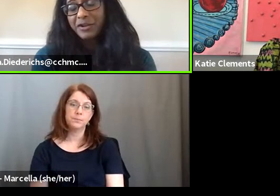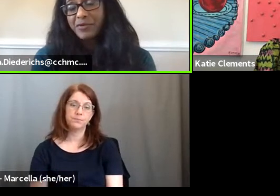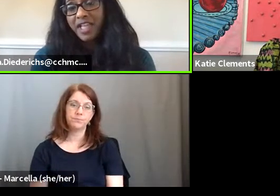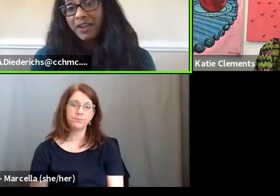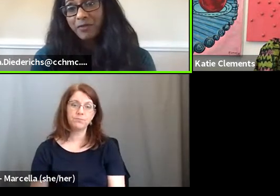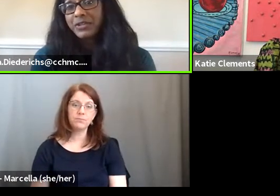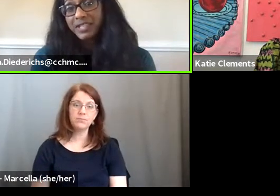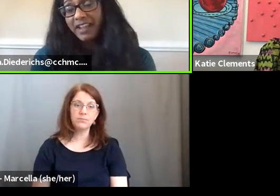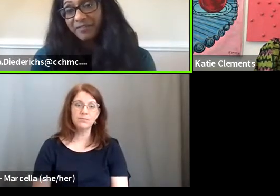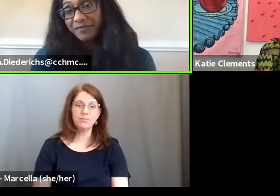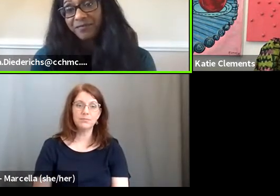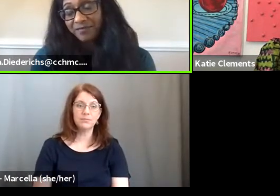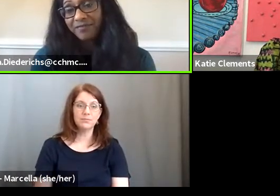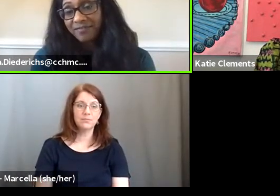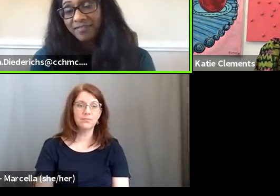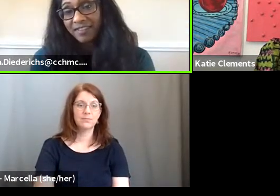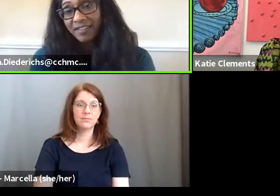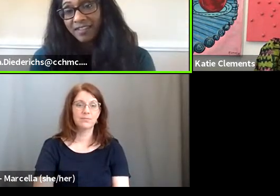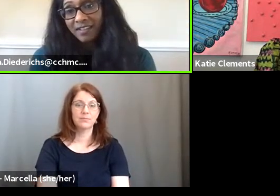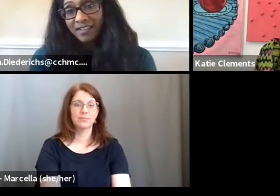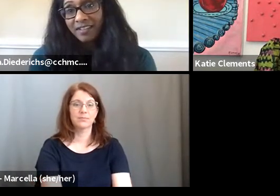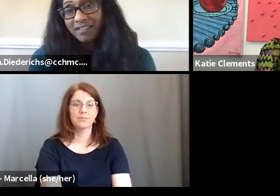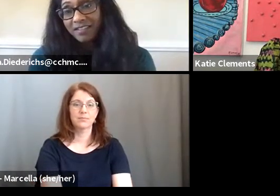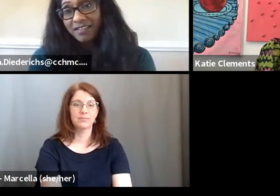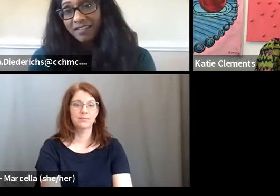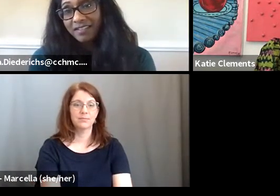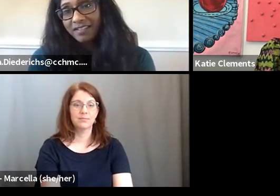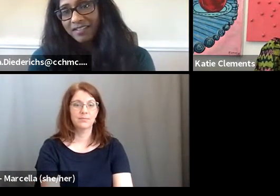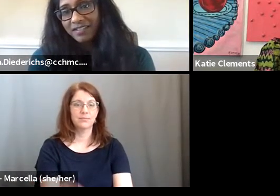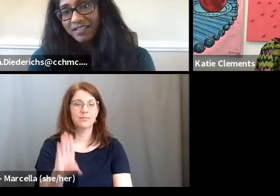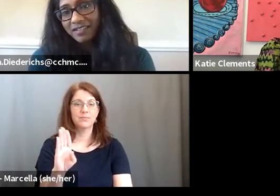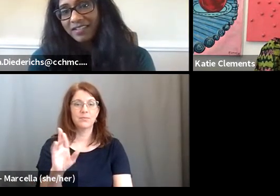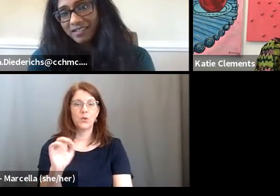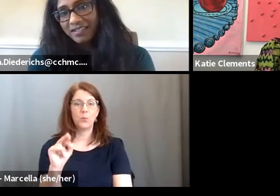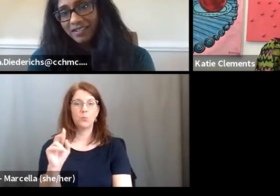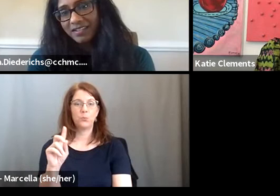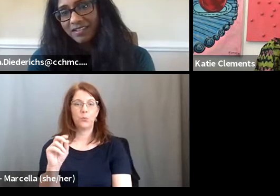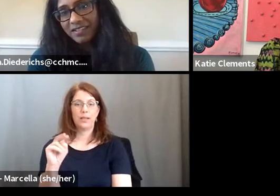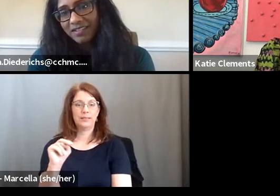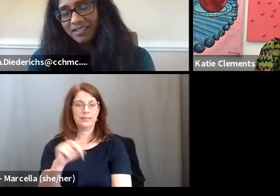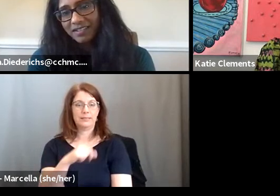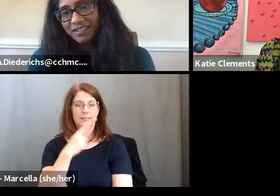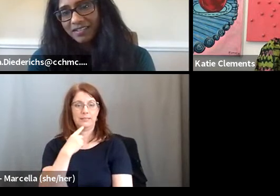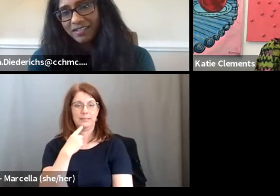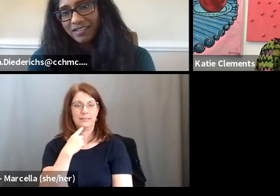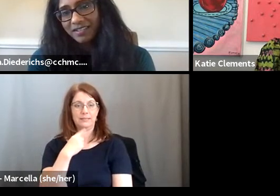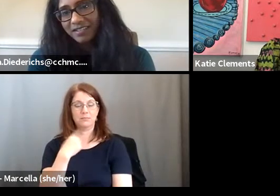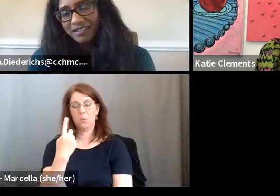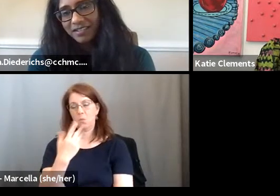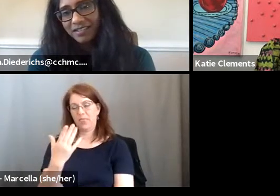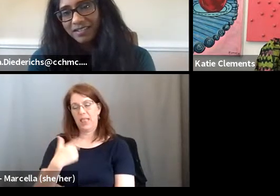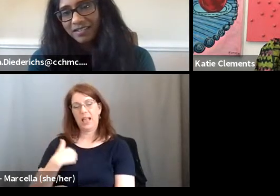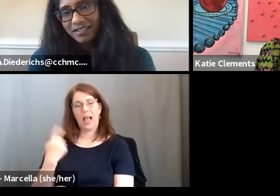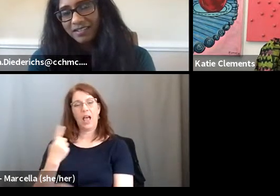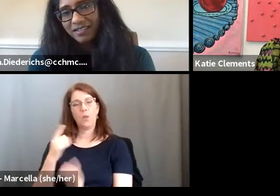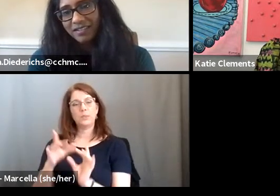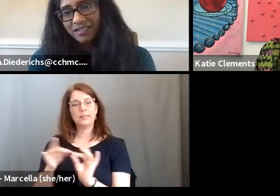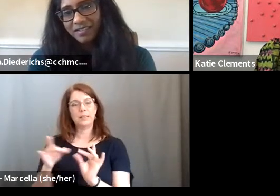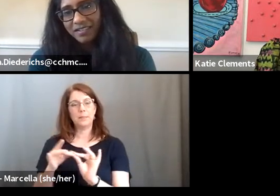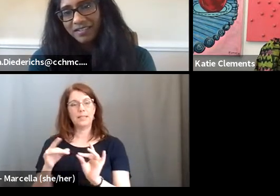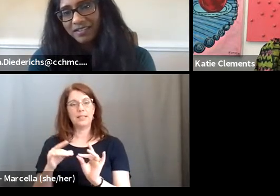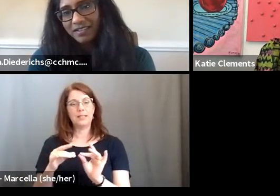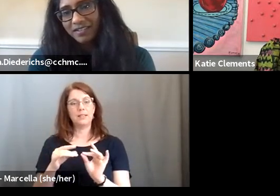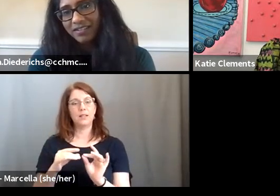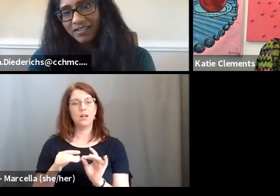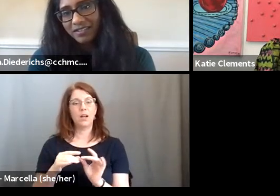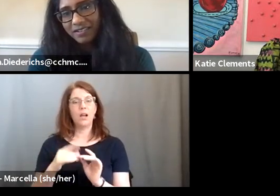Yeah. Yeah. I I think, uh, I think, uh, going off of Anita, I, one of the things that I always come back to is, is